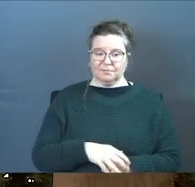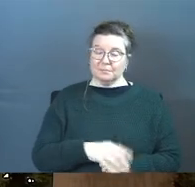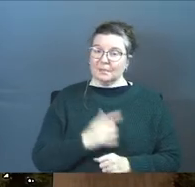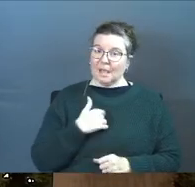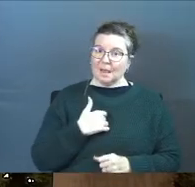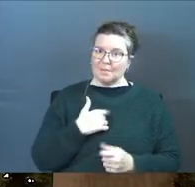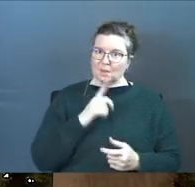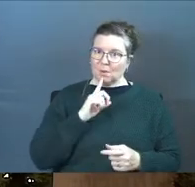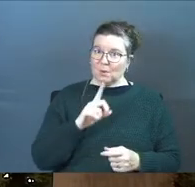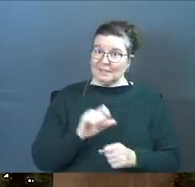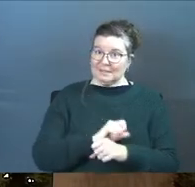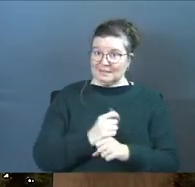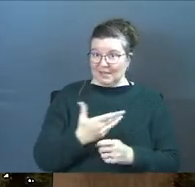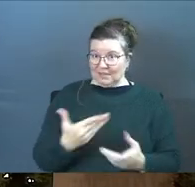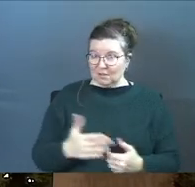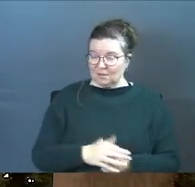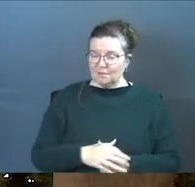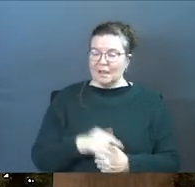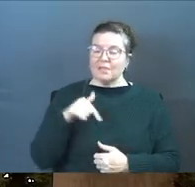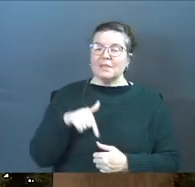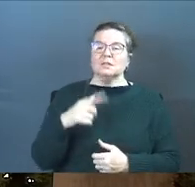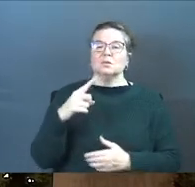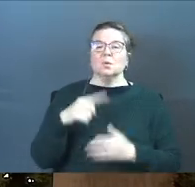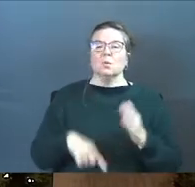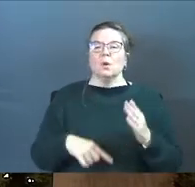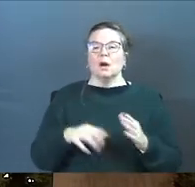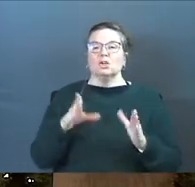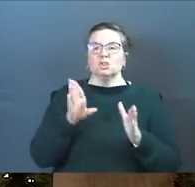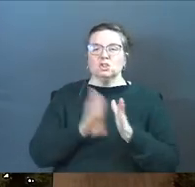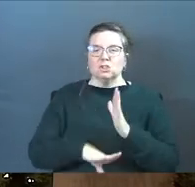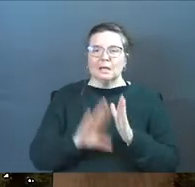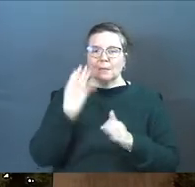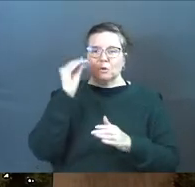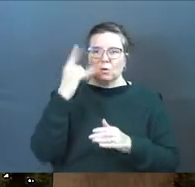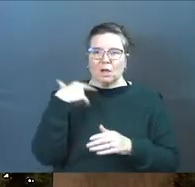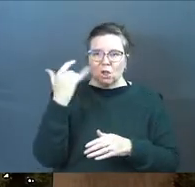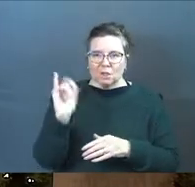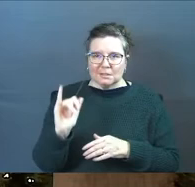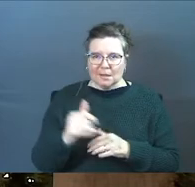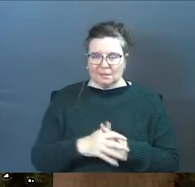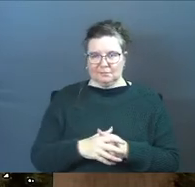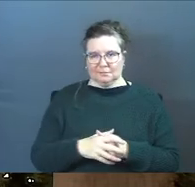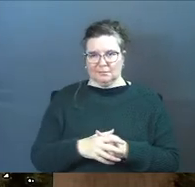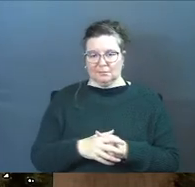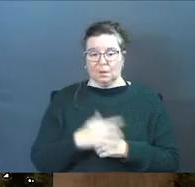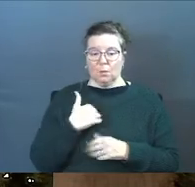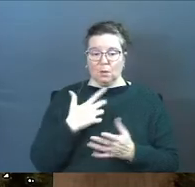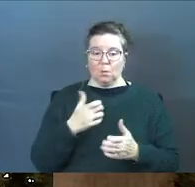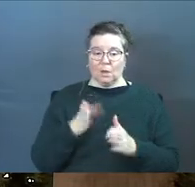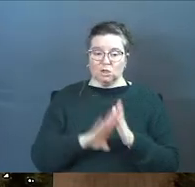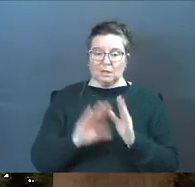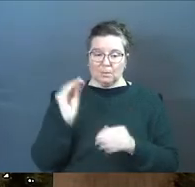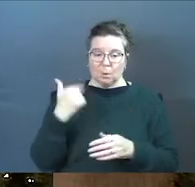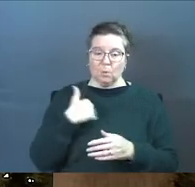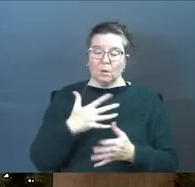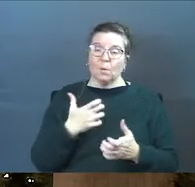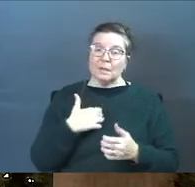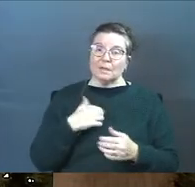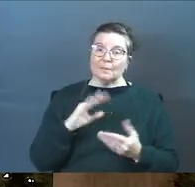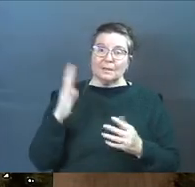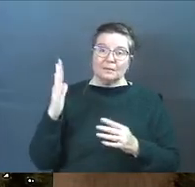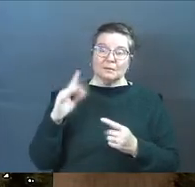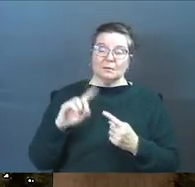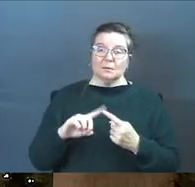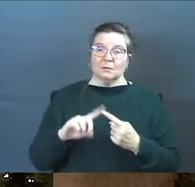I'm getting into the real stuff right now. This is what cheap grace looks like and we want cheap grace. We want to be,